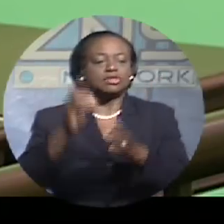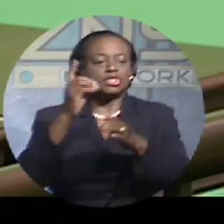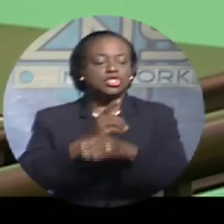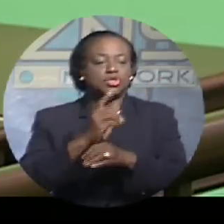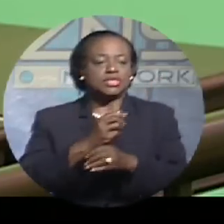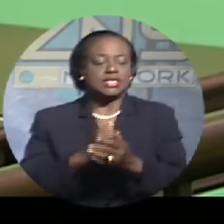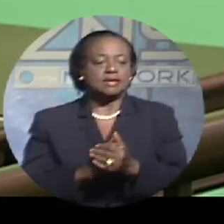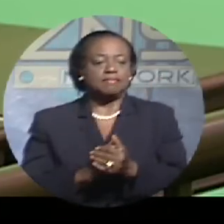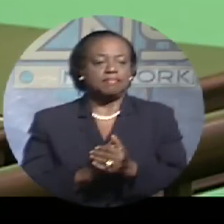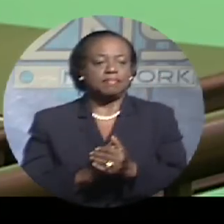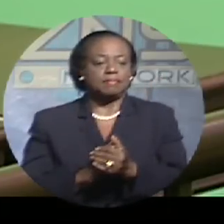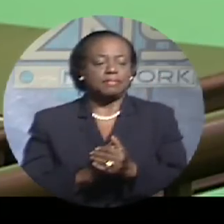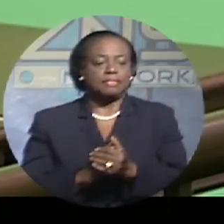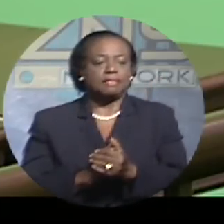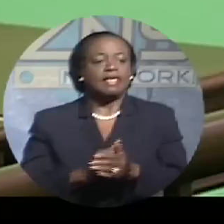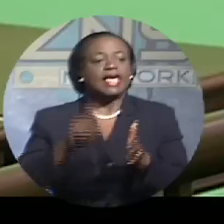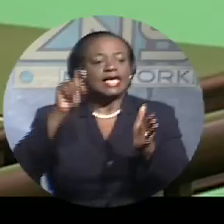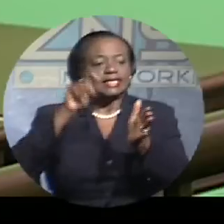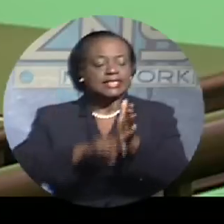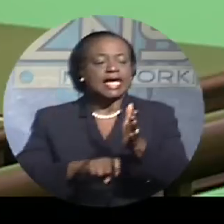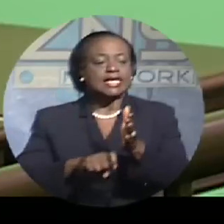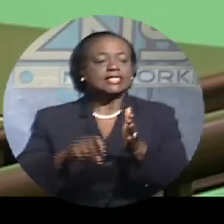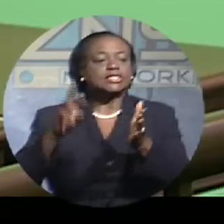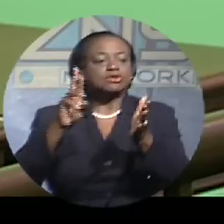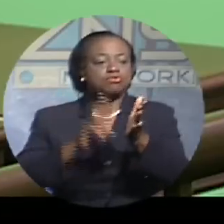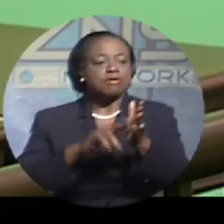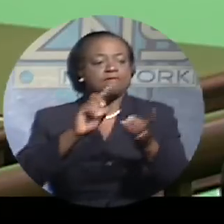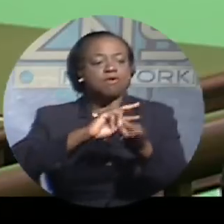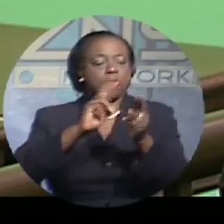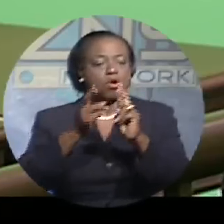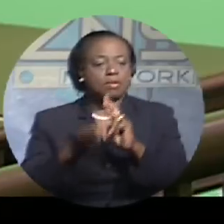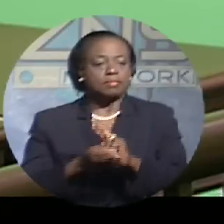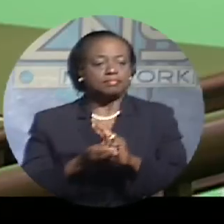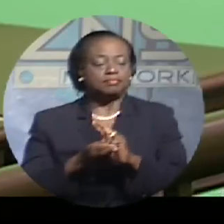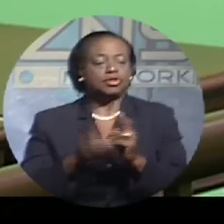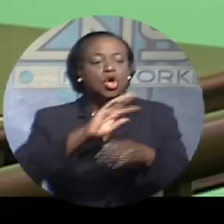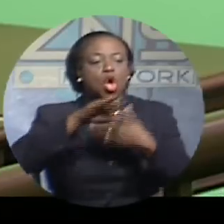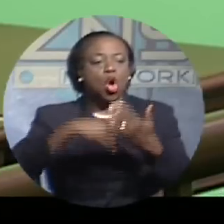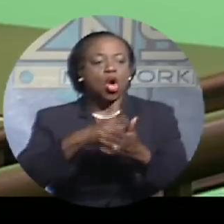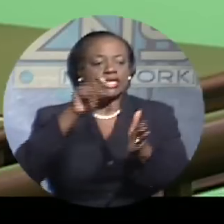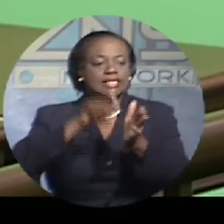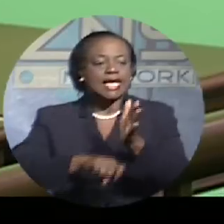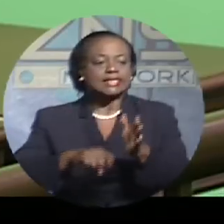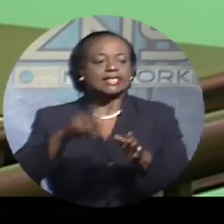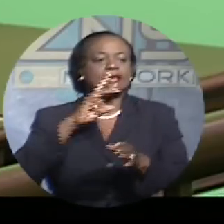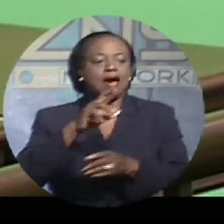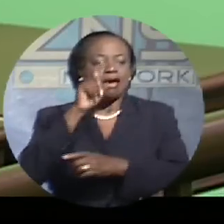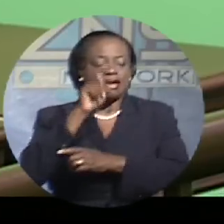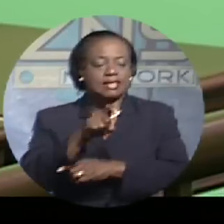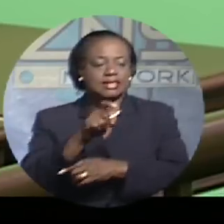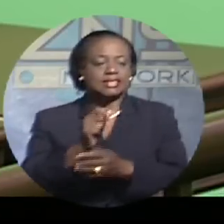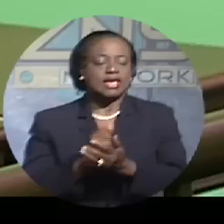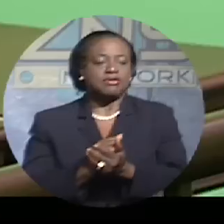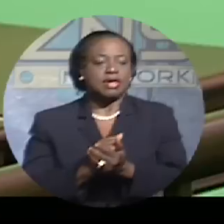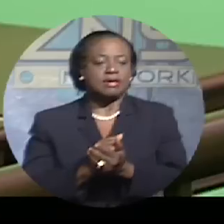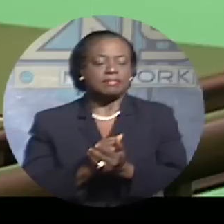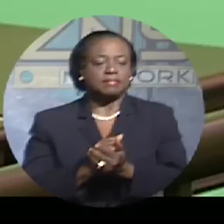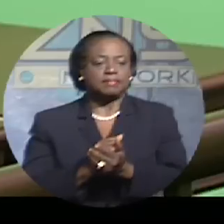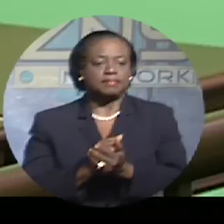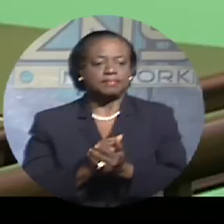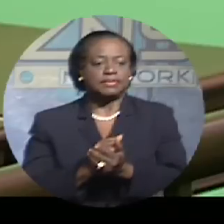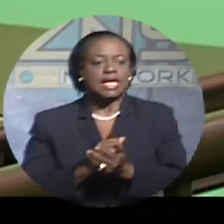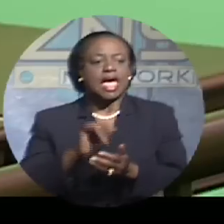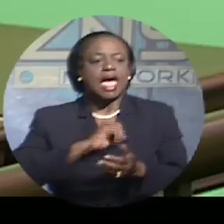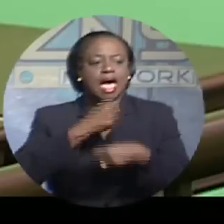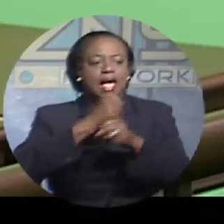In the context of tax reform, enforcement of efficient collection, all taxes are necessary. Mr. Speaker, I